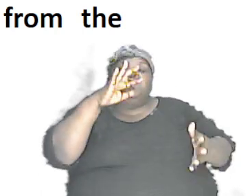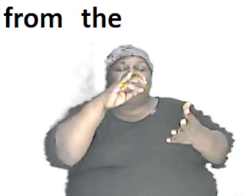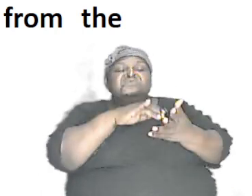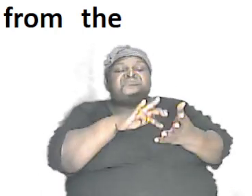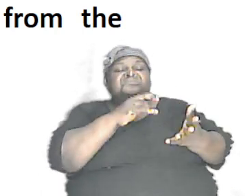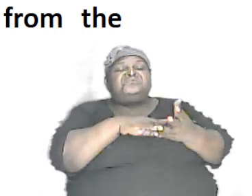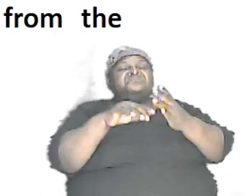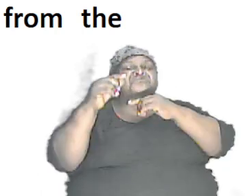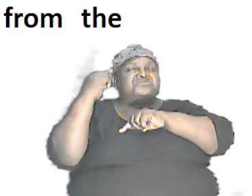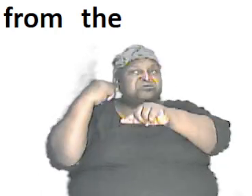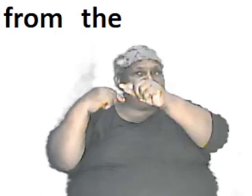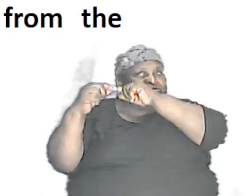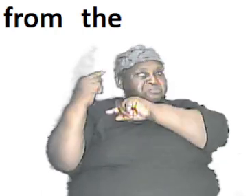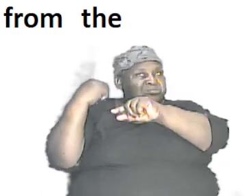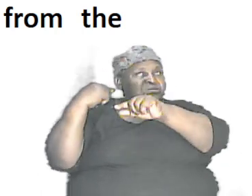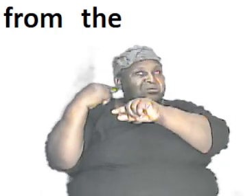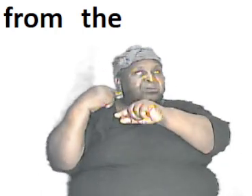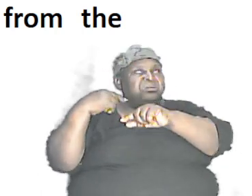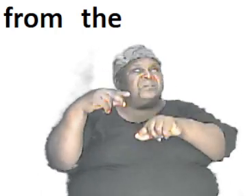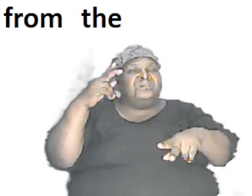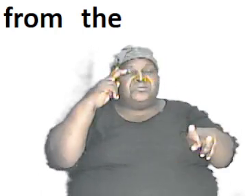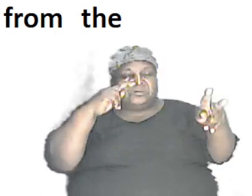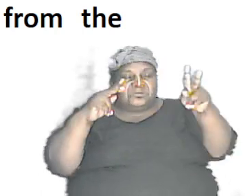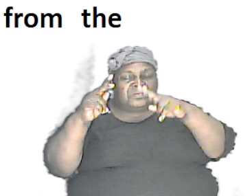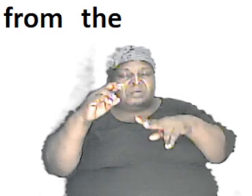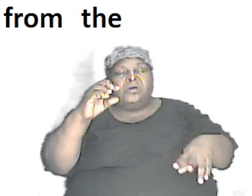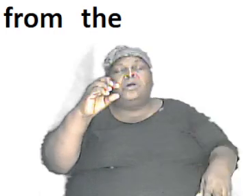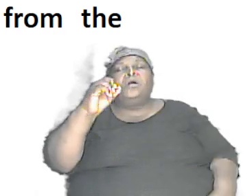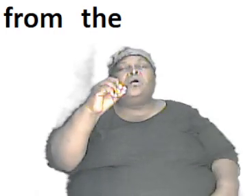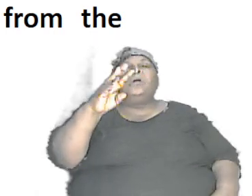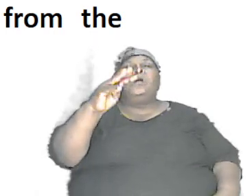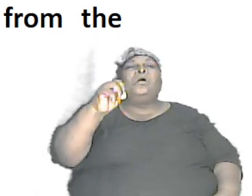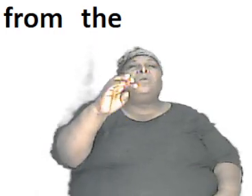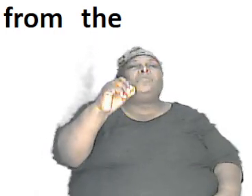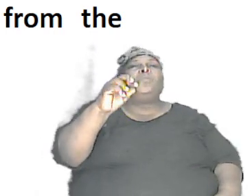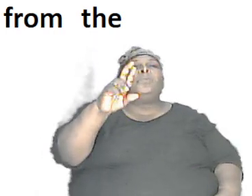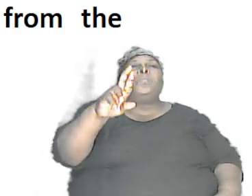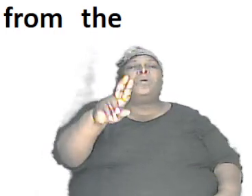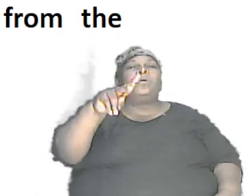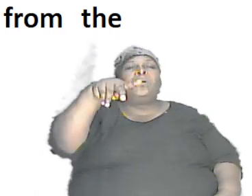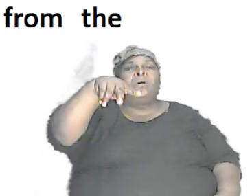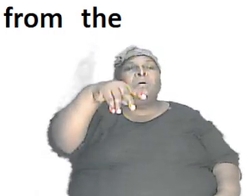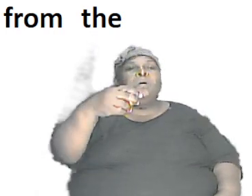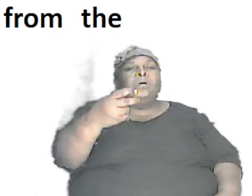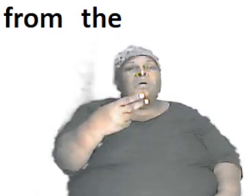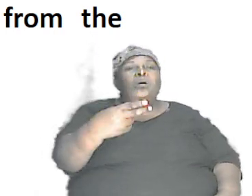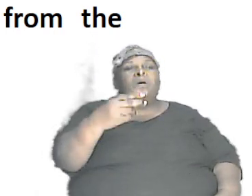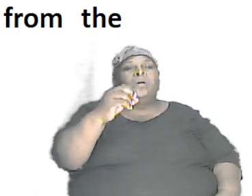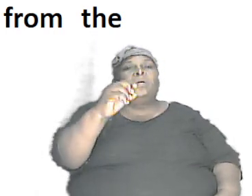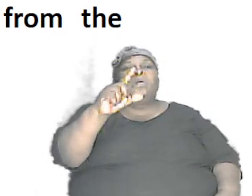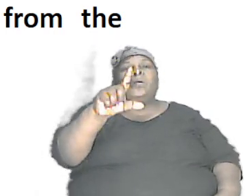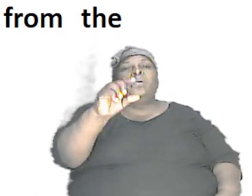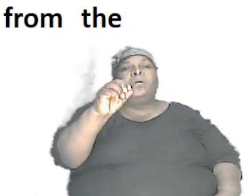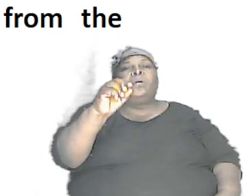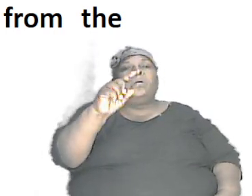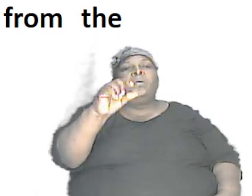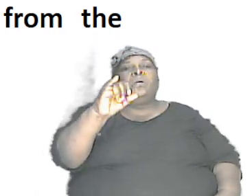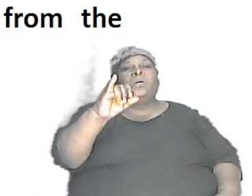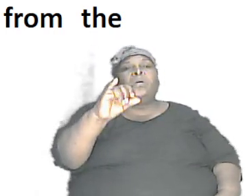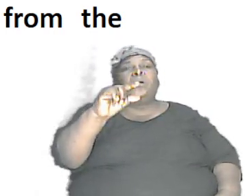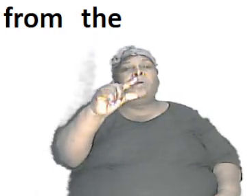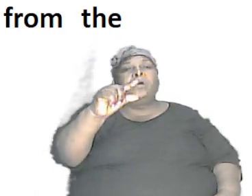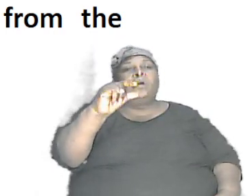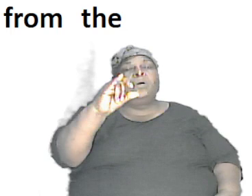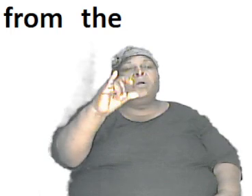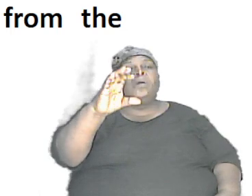genetics and they look at morphology and so that word morphological is from the word morphology and it is